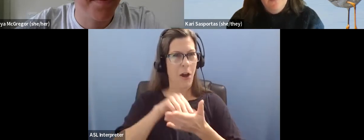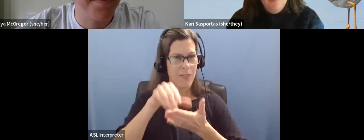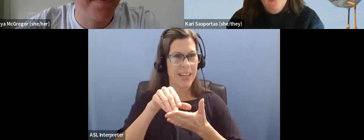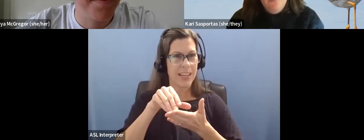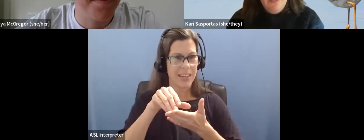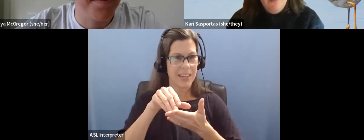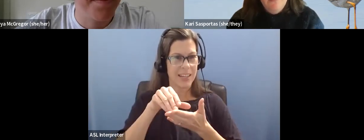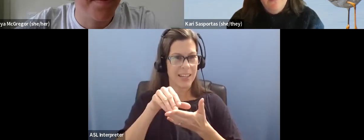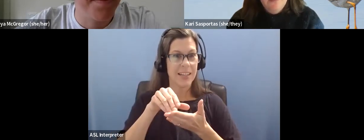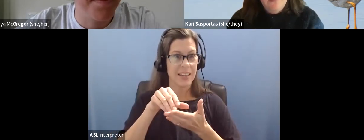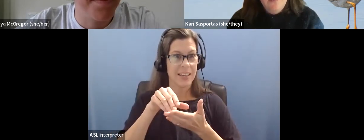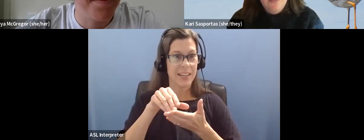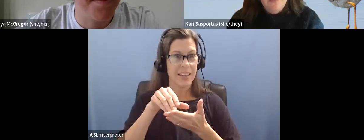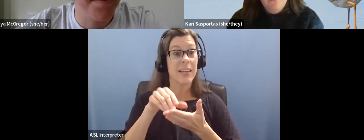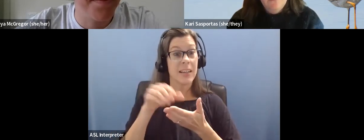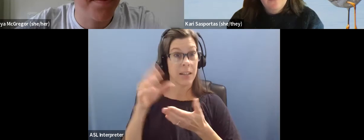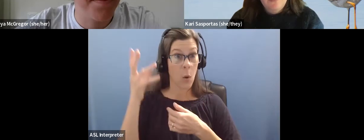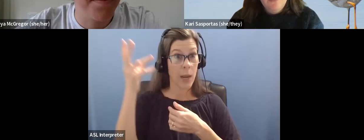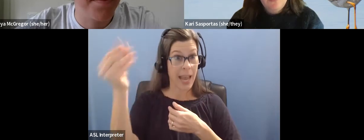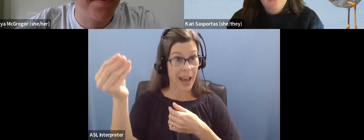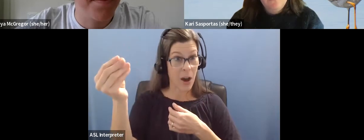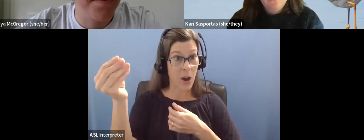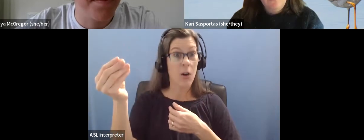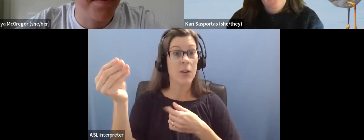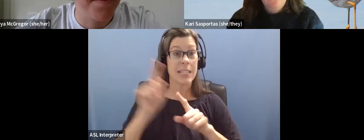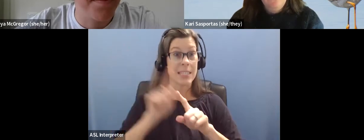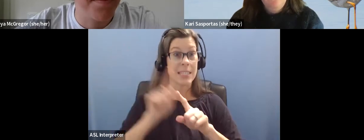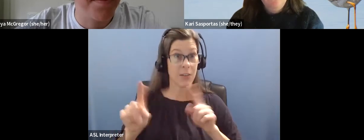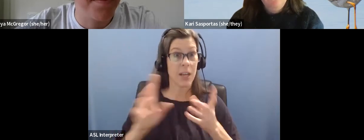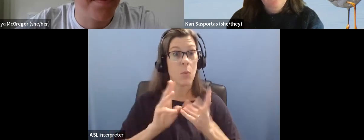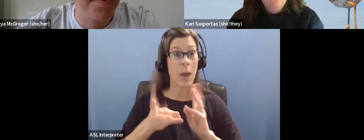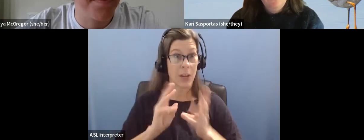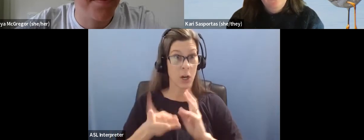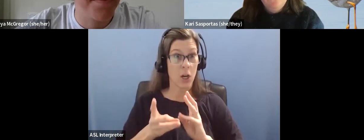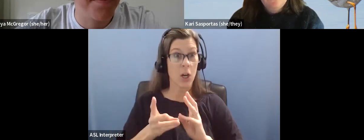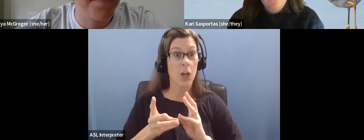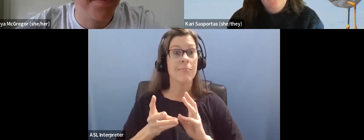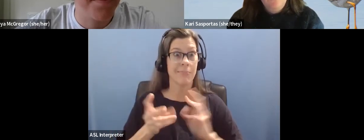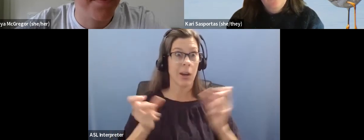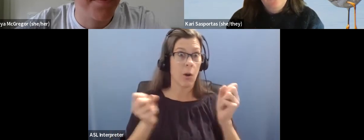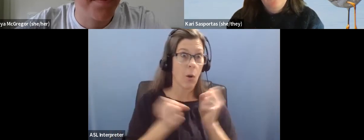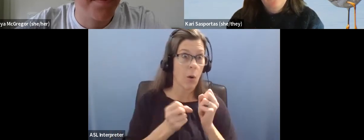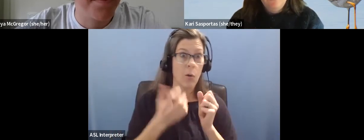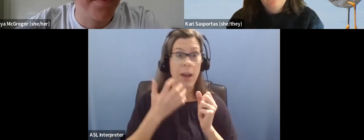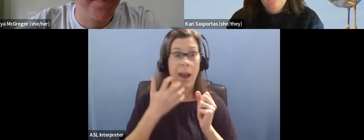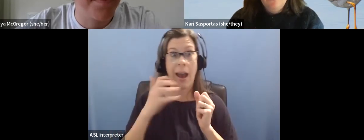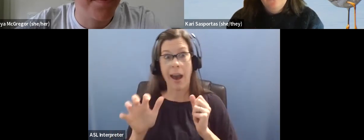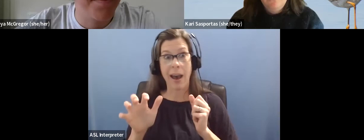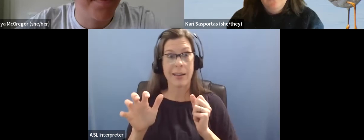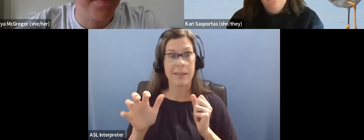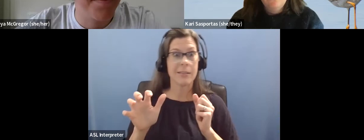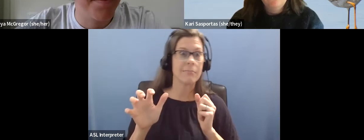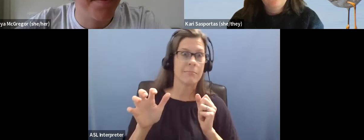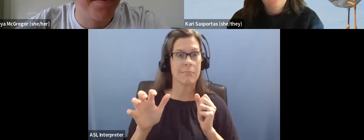um, going out in the field and going out in different conditions. Um, you, it's kind of important to have the right clothing